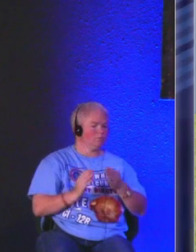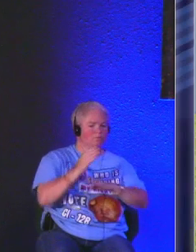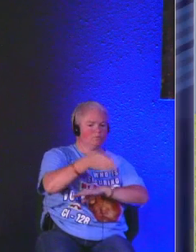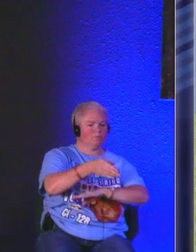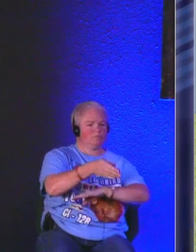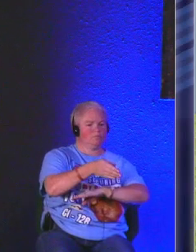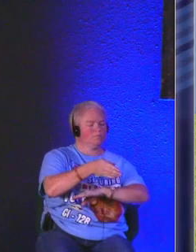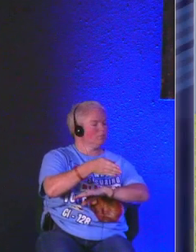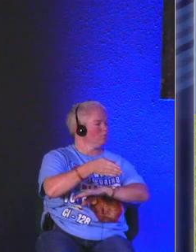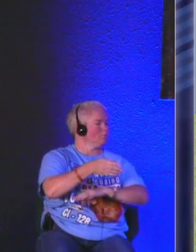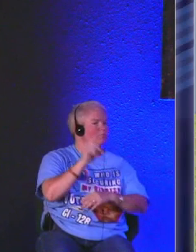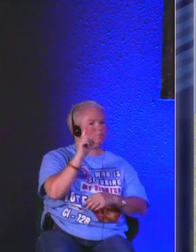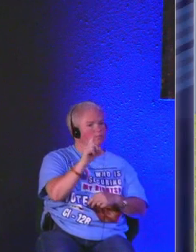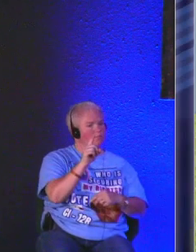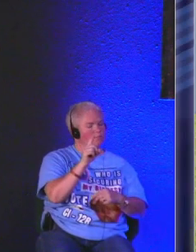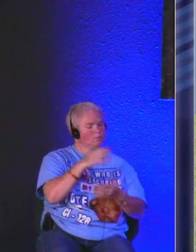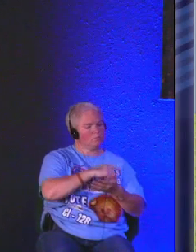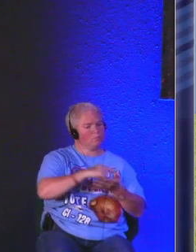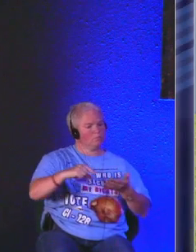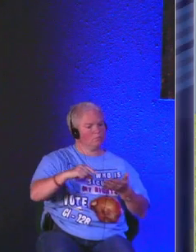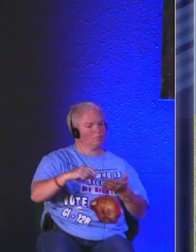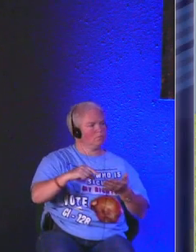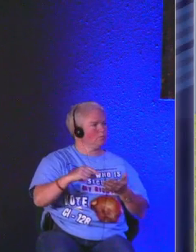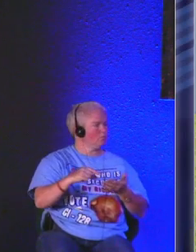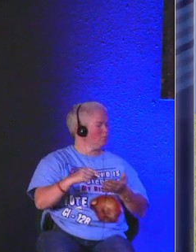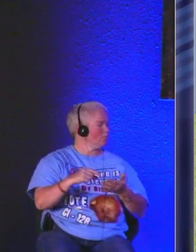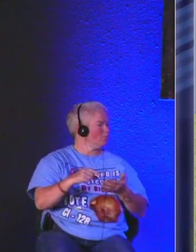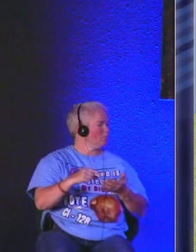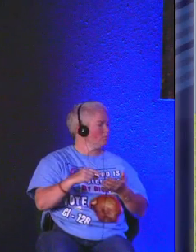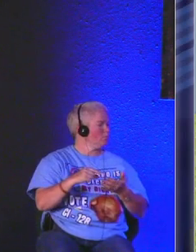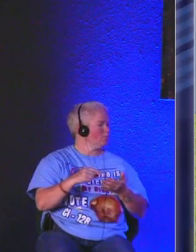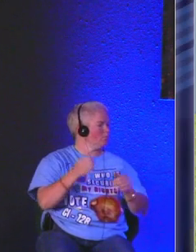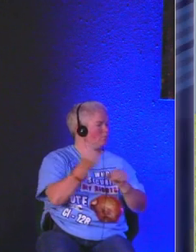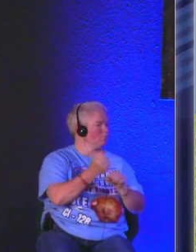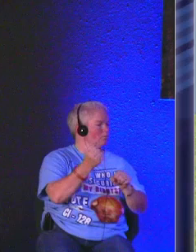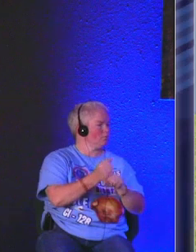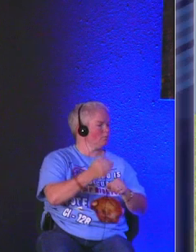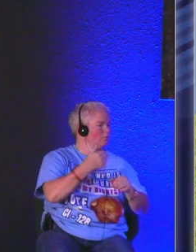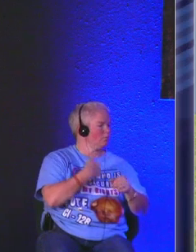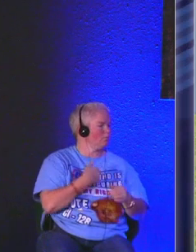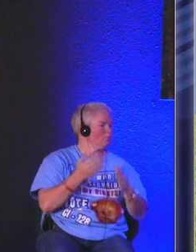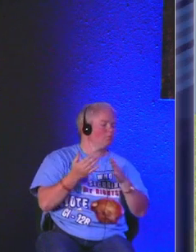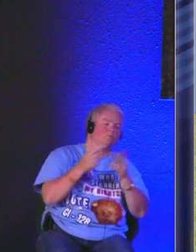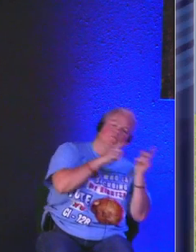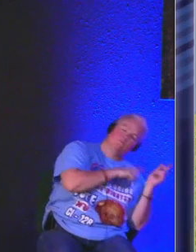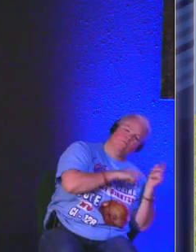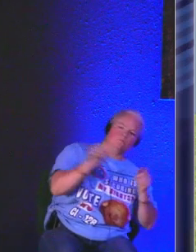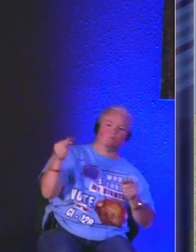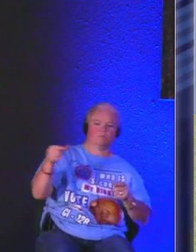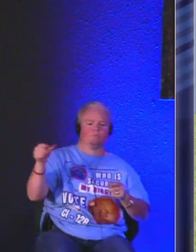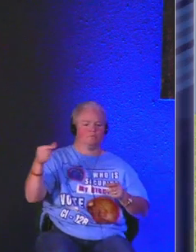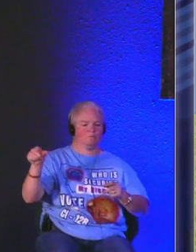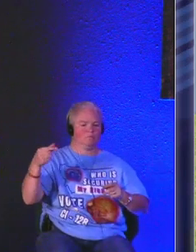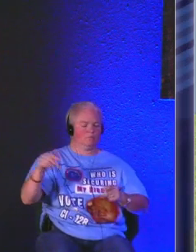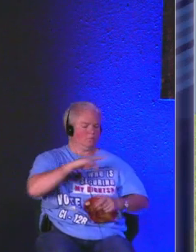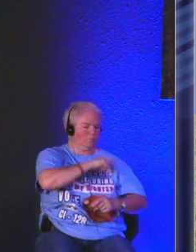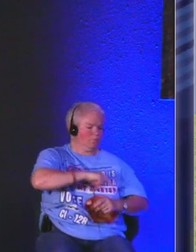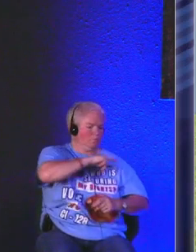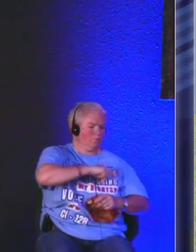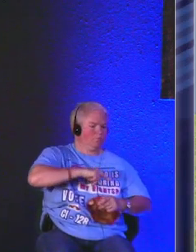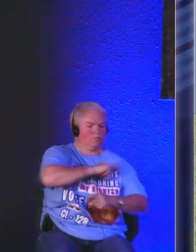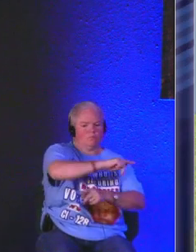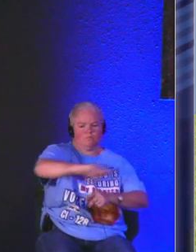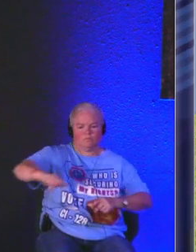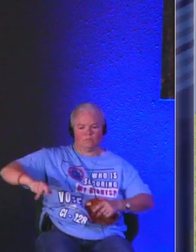overlap with the first verse so we're going to treat it as such he makes me lie down in green pastures he leads me